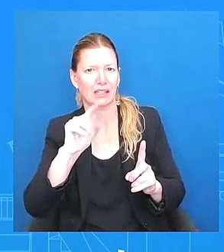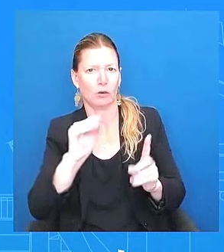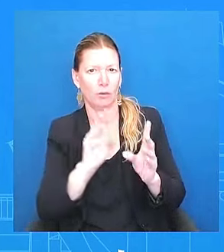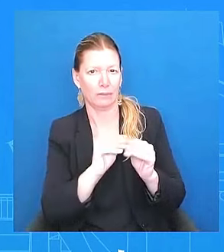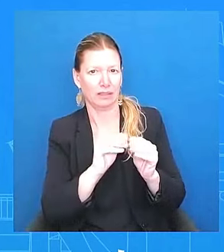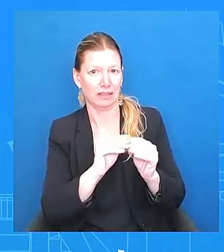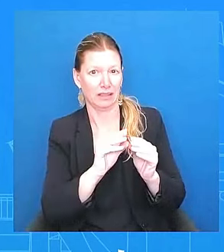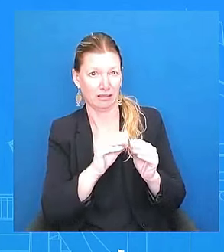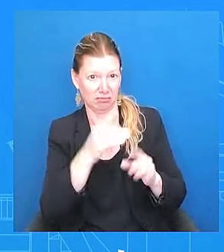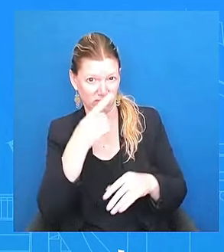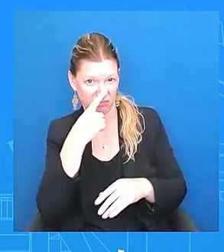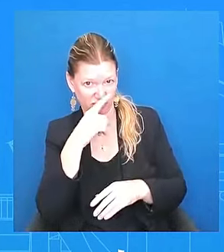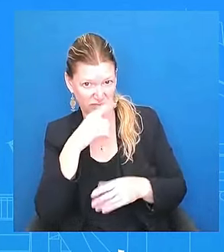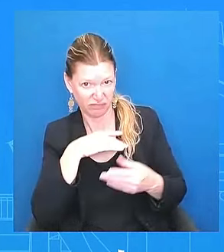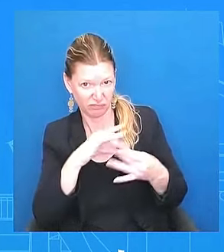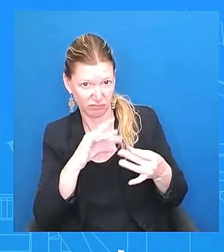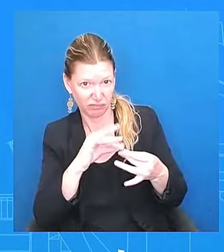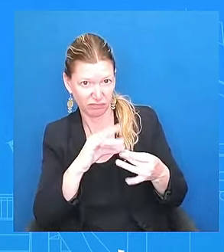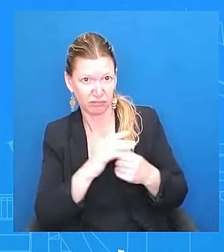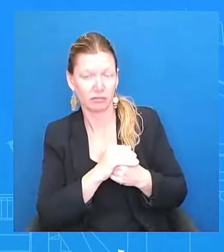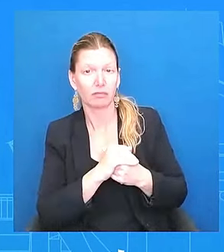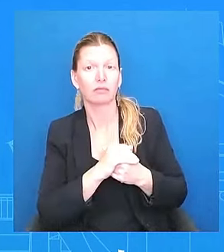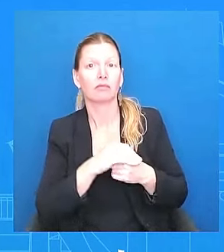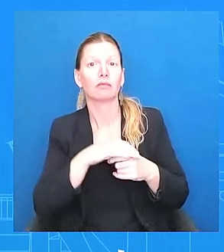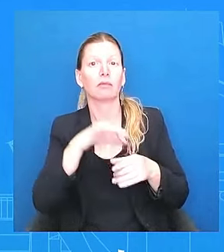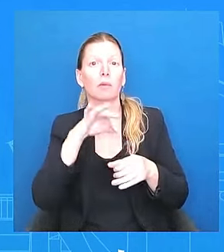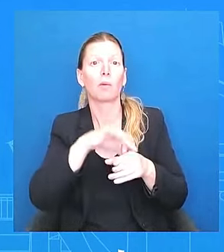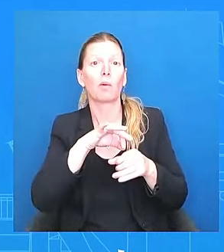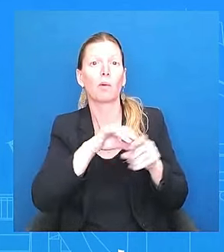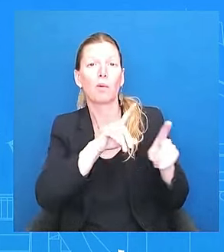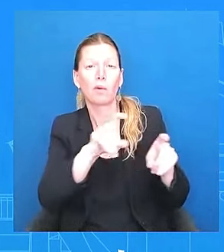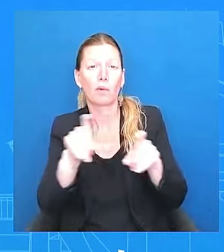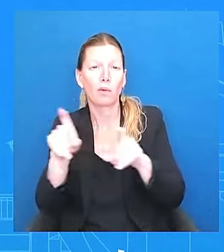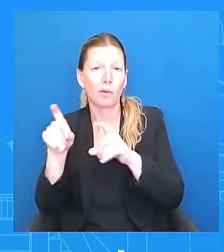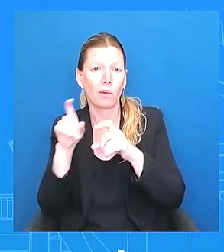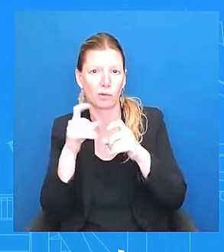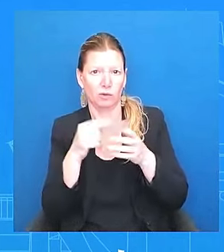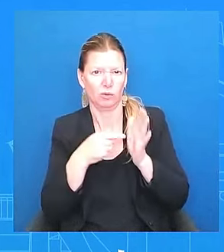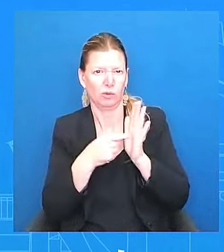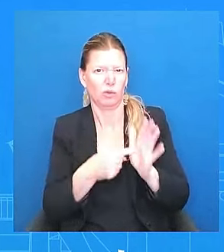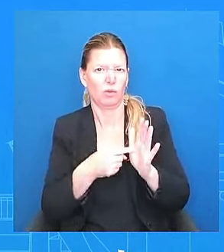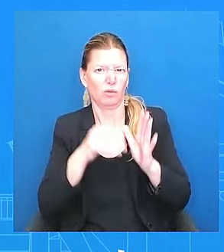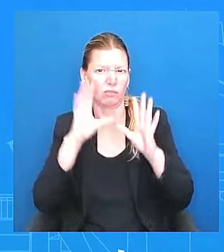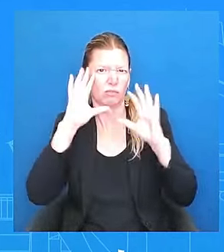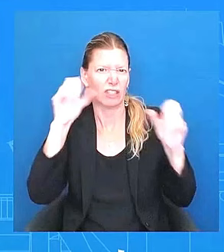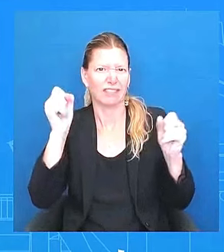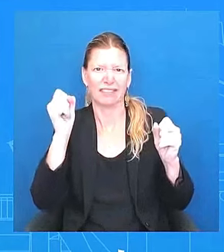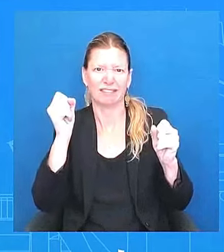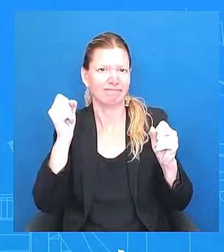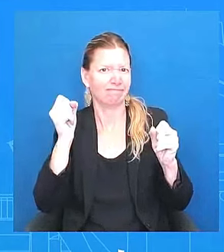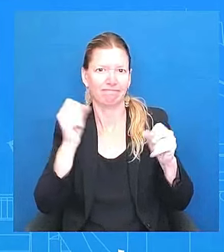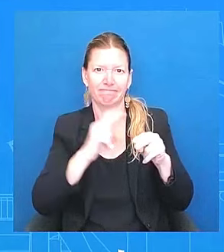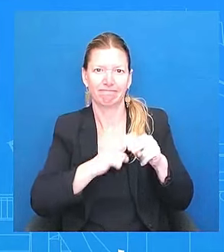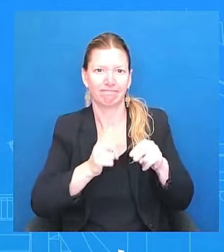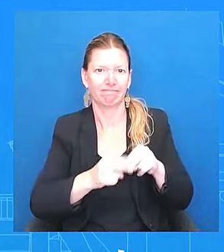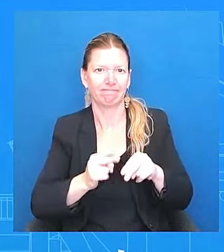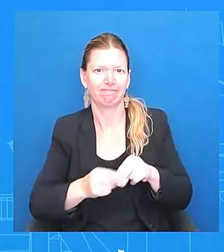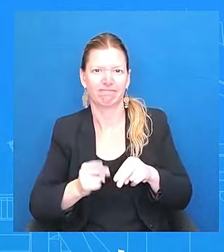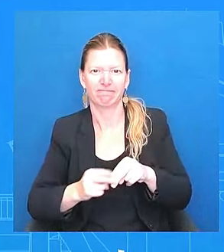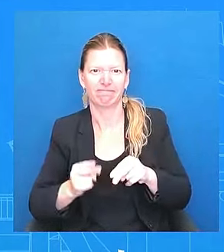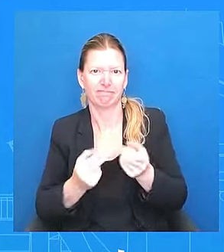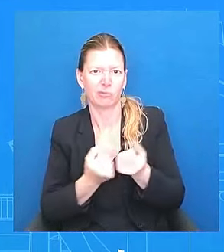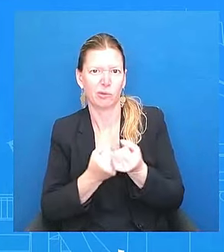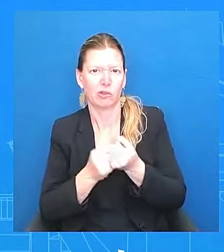over economy and foreign policy. So does that, with everything else, diminish the position of the president as these NATO leaders are coming in for those meetings?